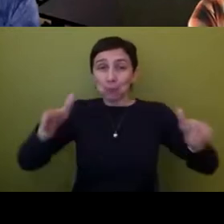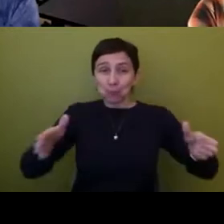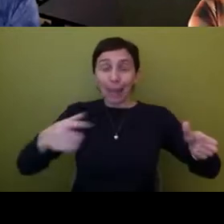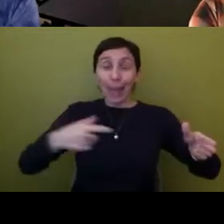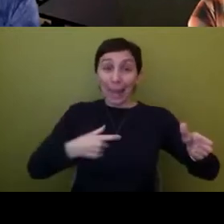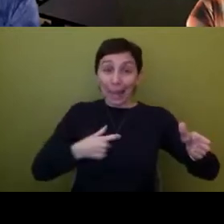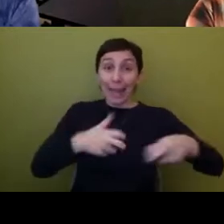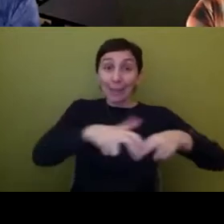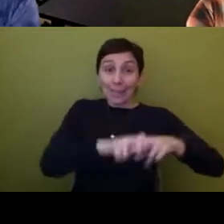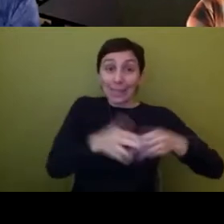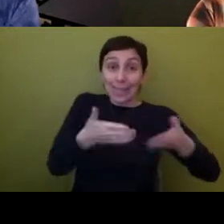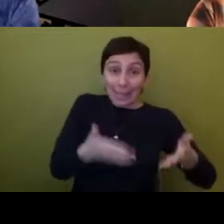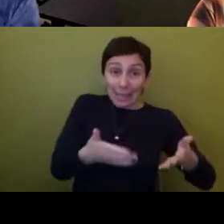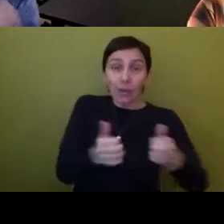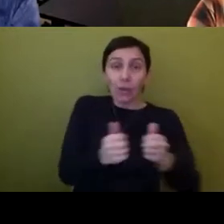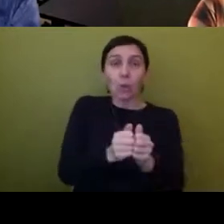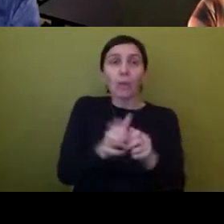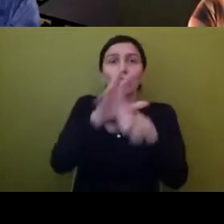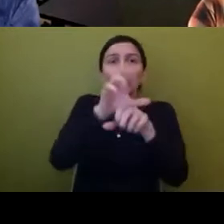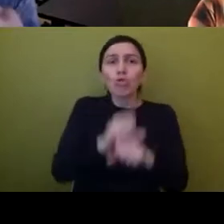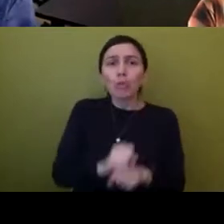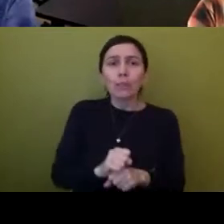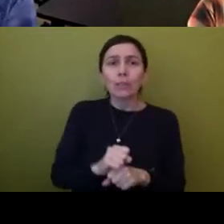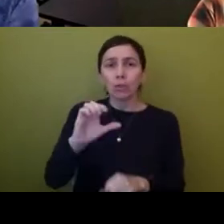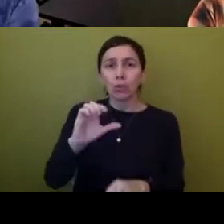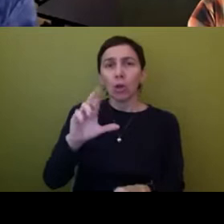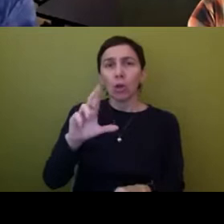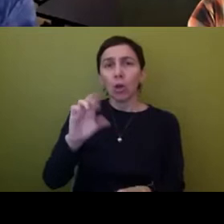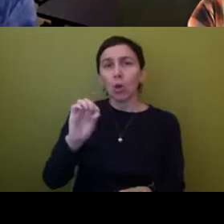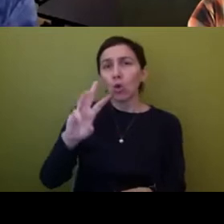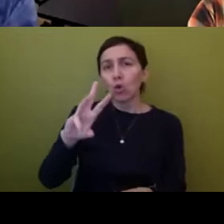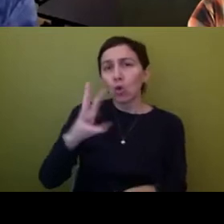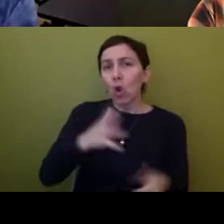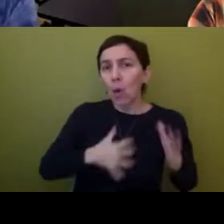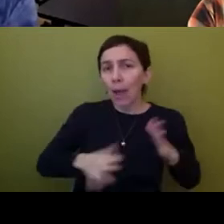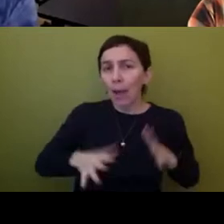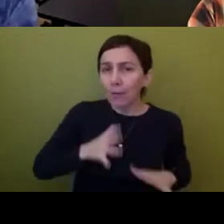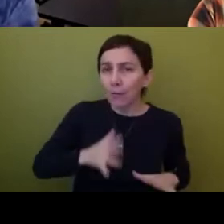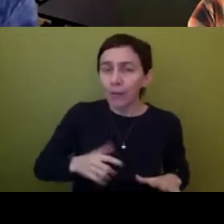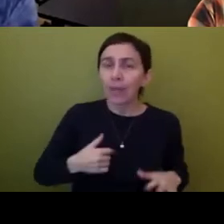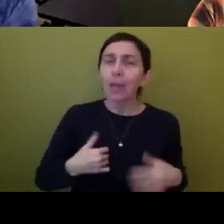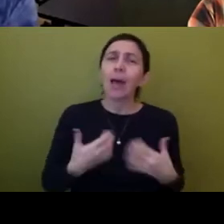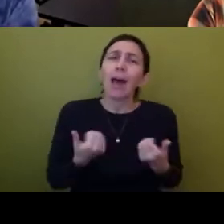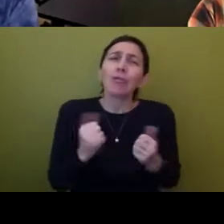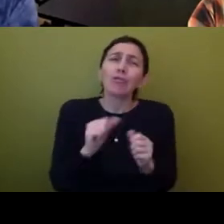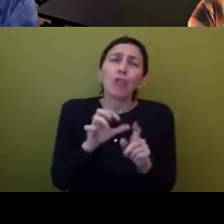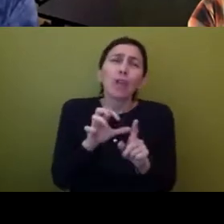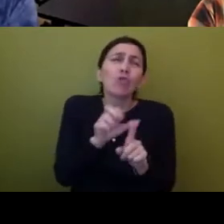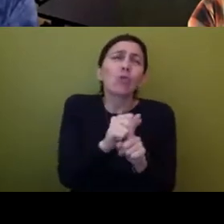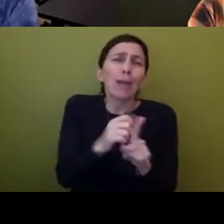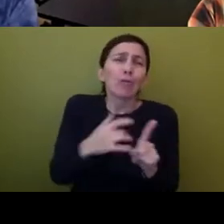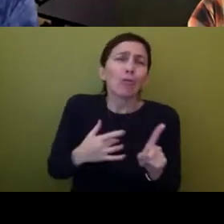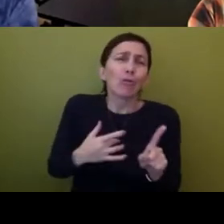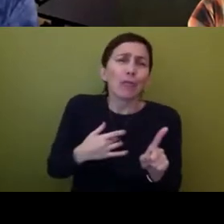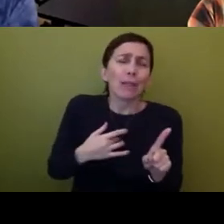crow outfit. And, um, really I wanted to sort of capture this feeling I had when I went through the natural history museum,